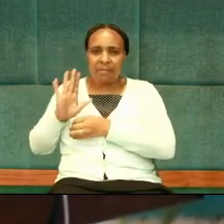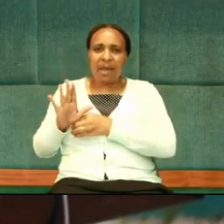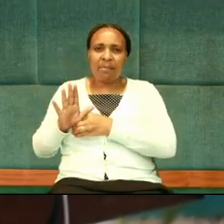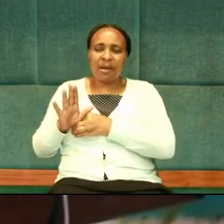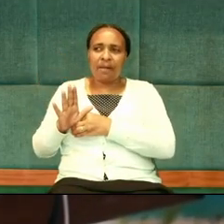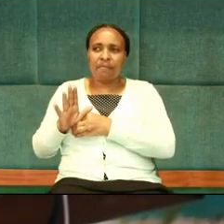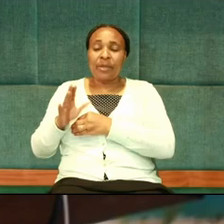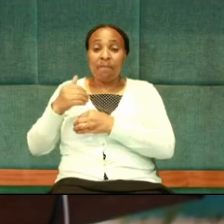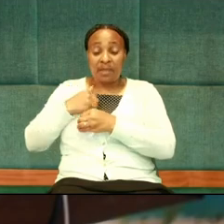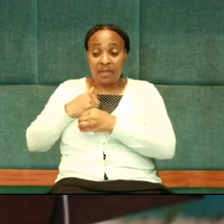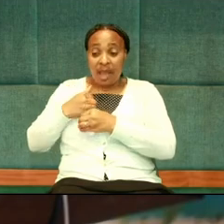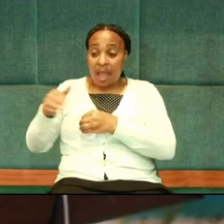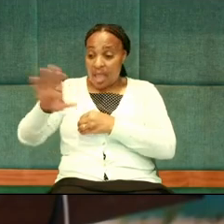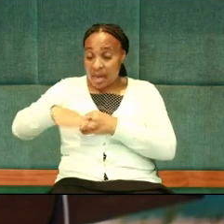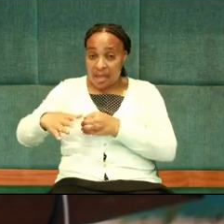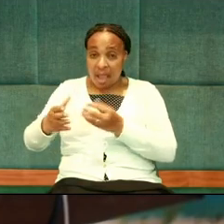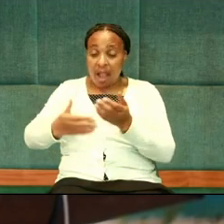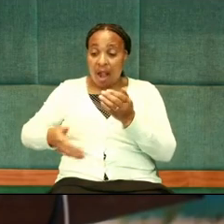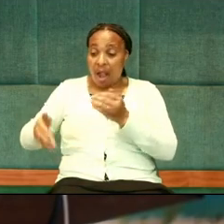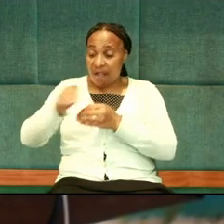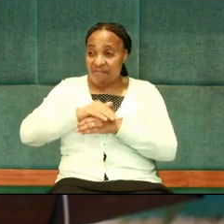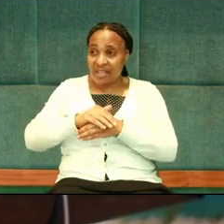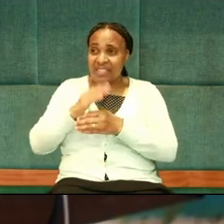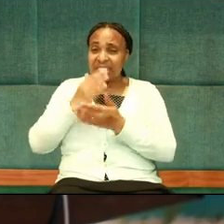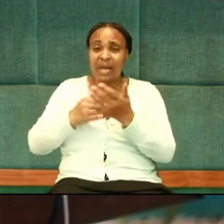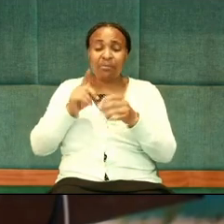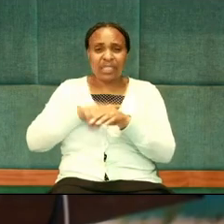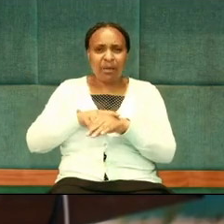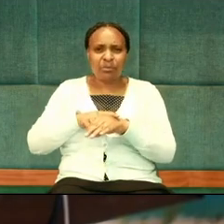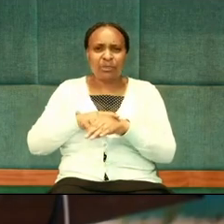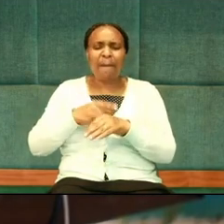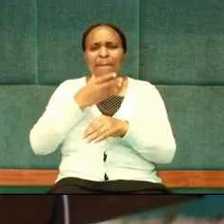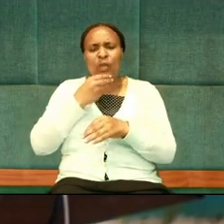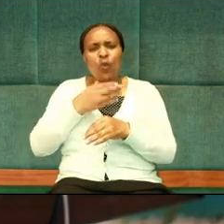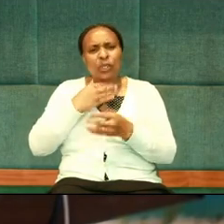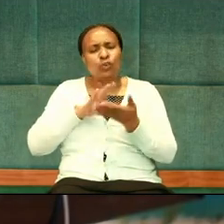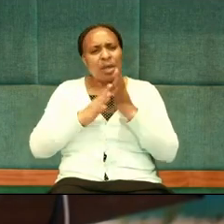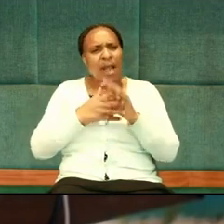area covered. So, sometimes the men just want to be alone.